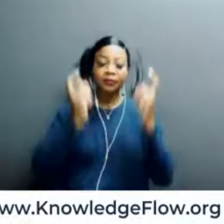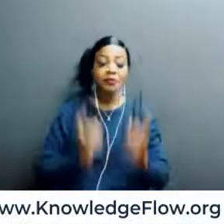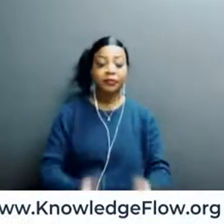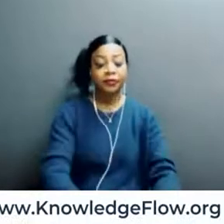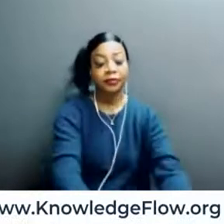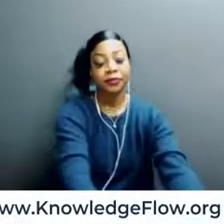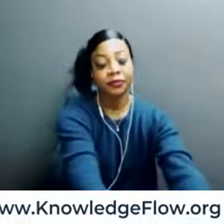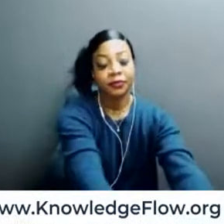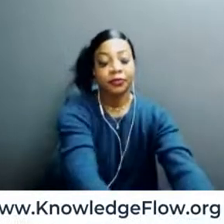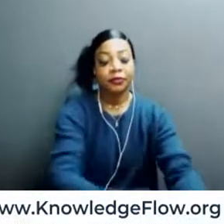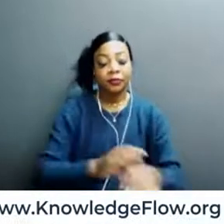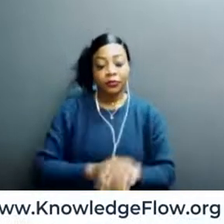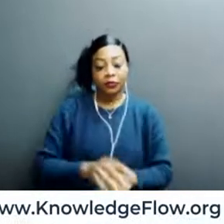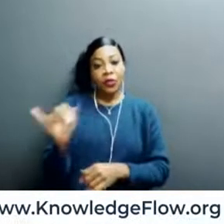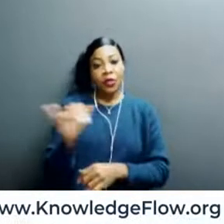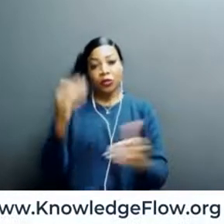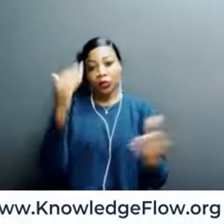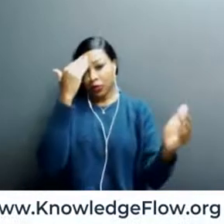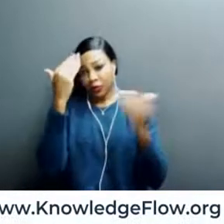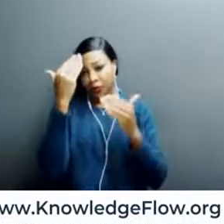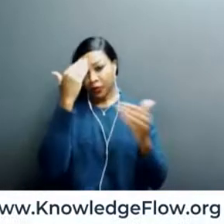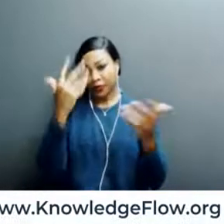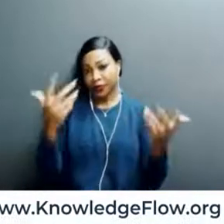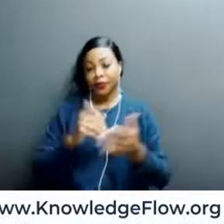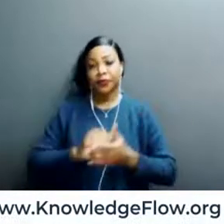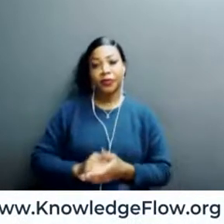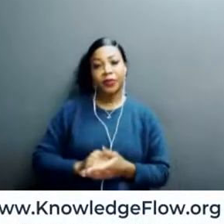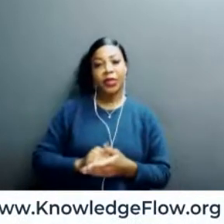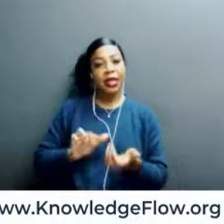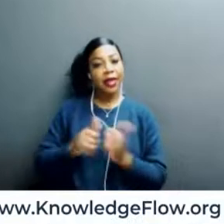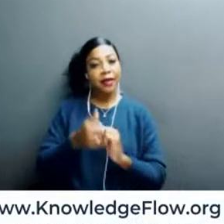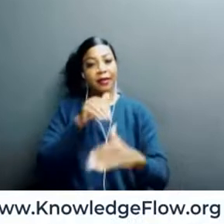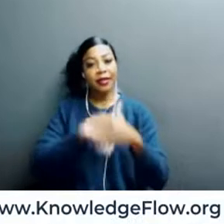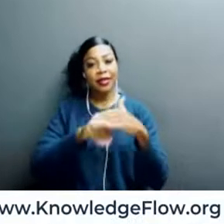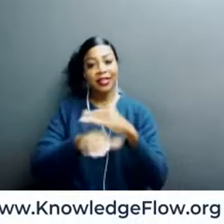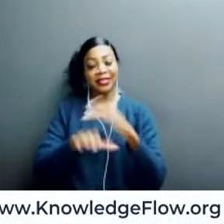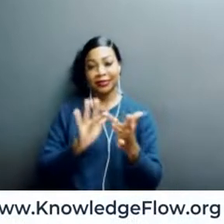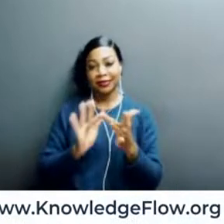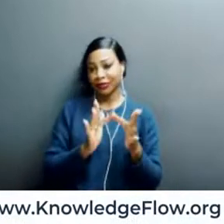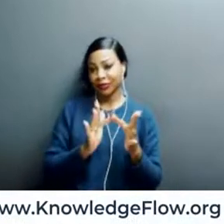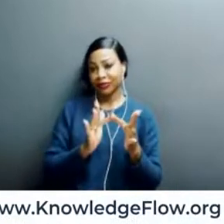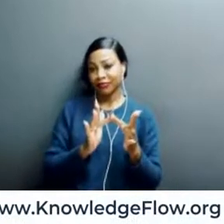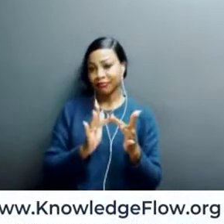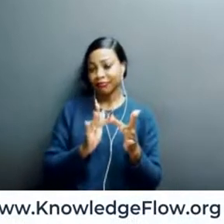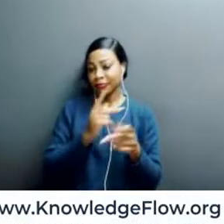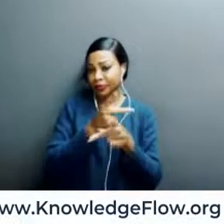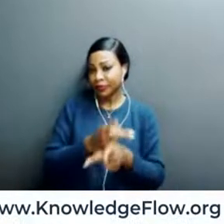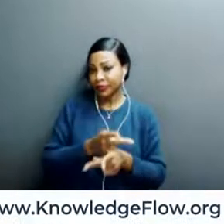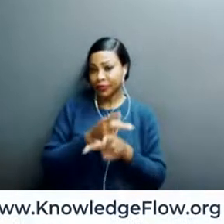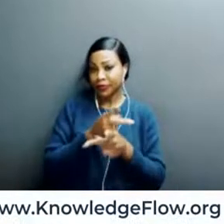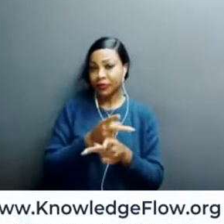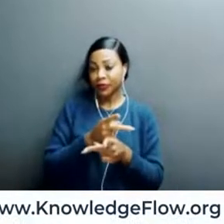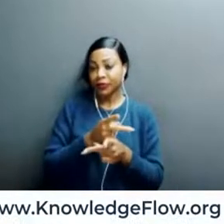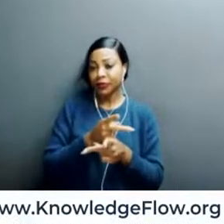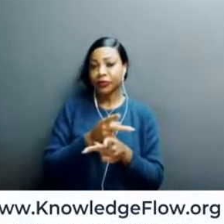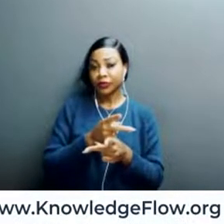just to also be aware of the way that you're accessing the internet and by